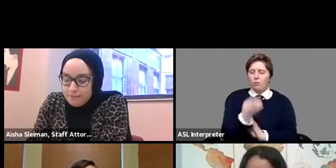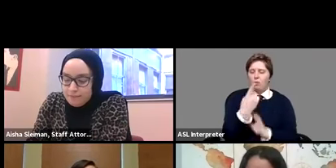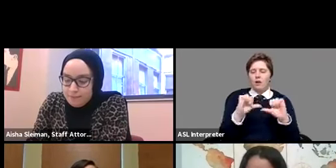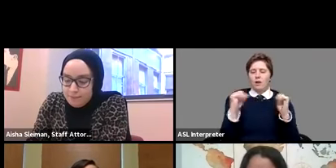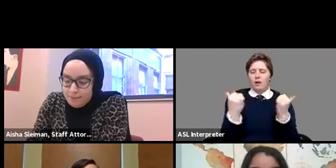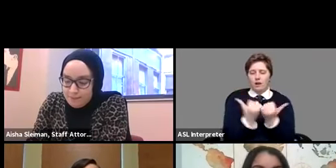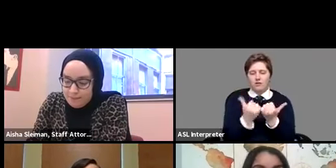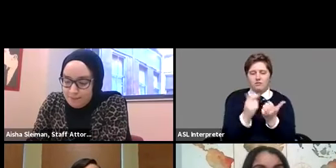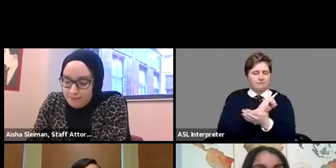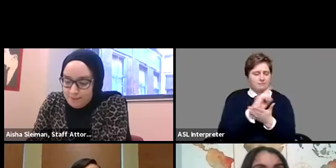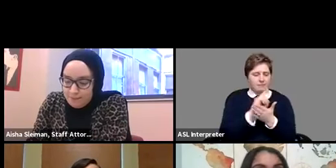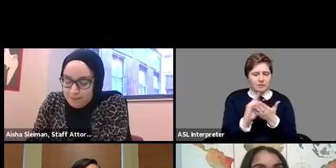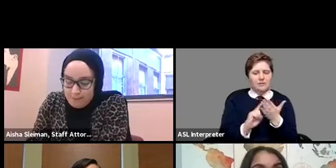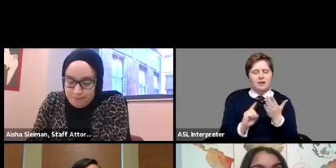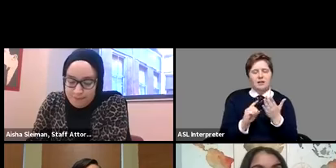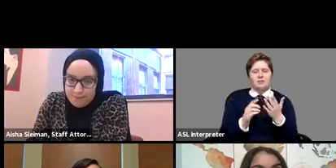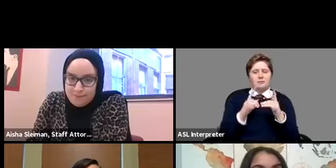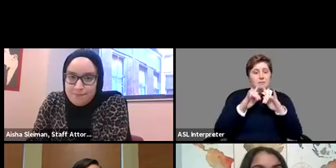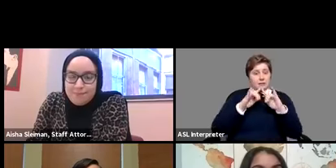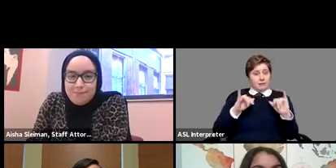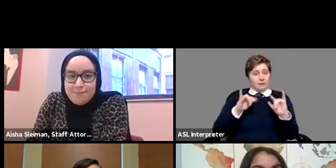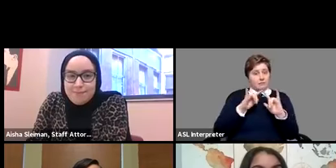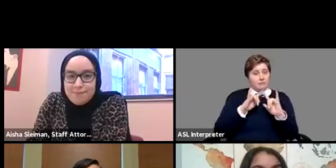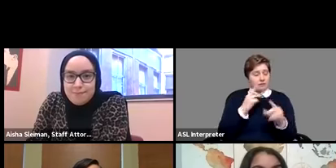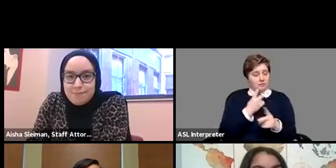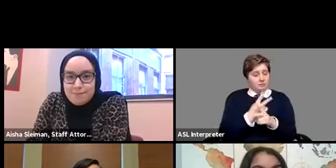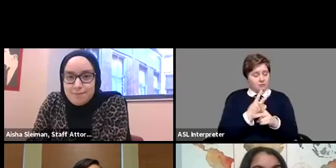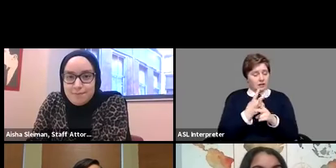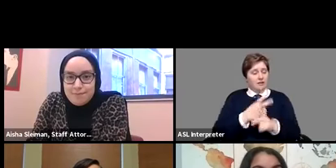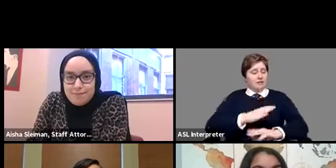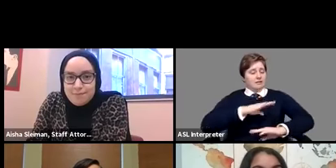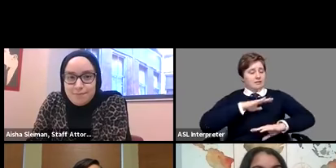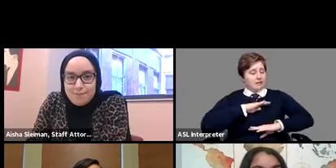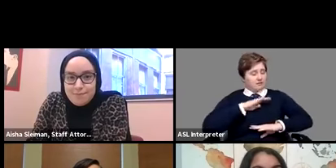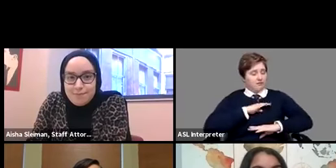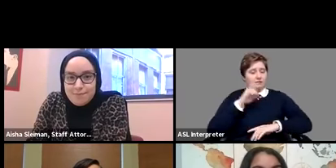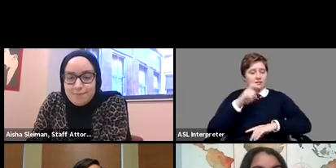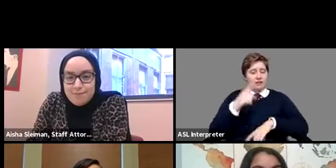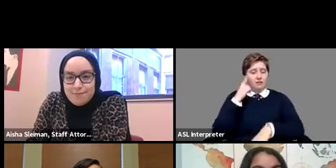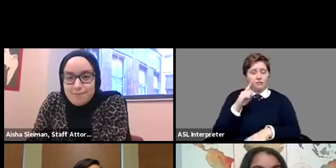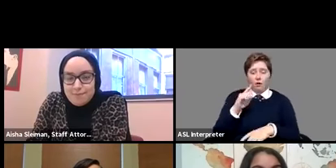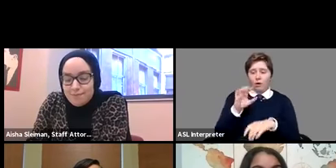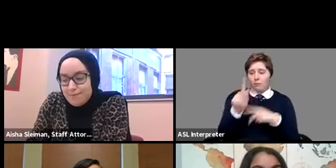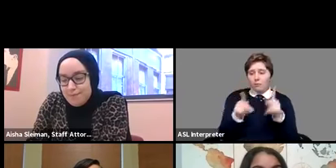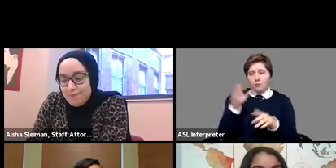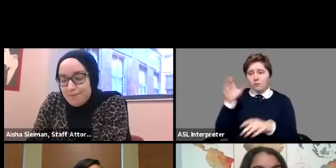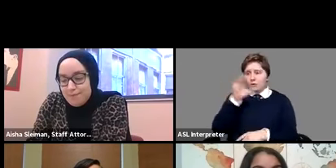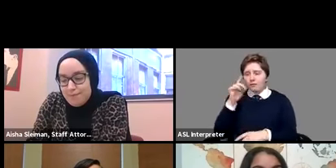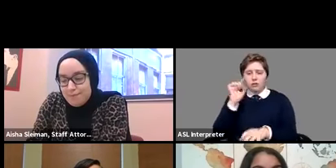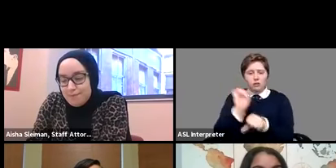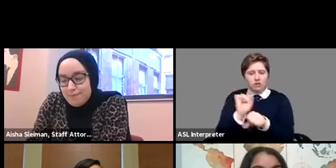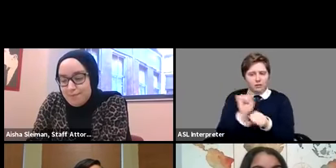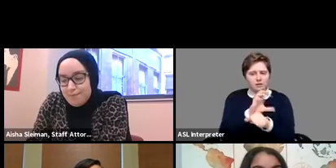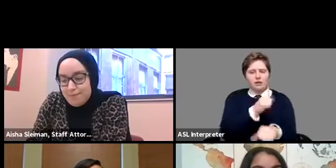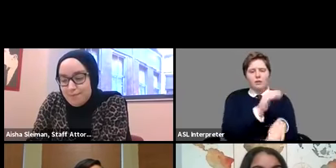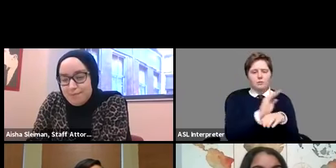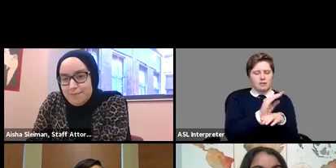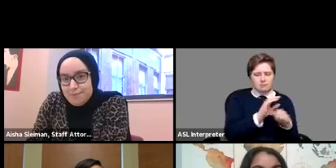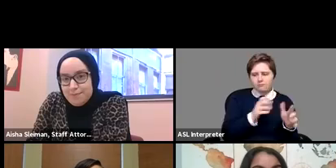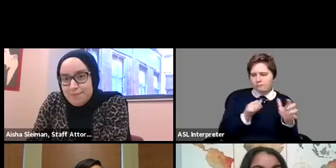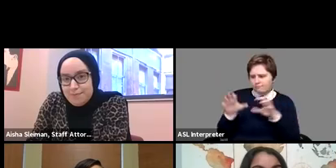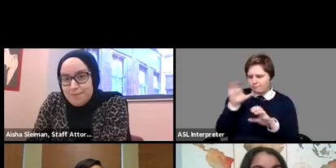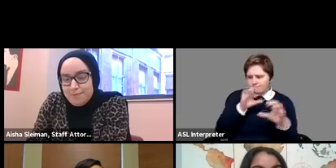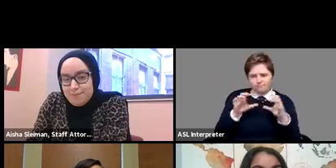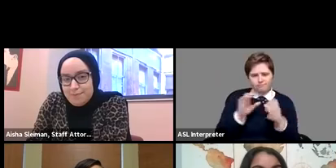designed to simultaneously meet the needs of lucas county job seekers and businesses by leveraging